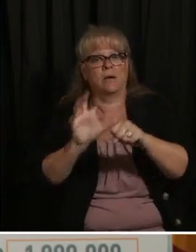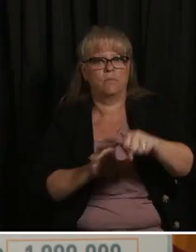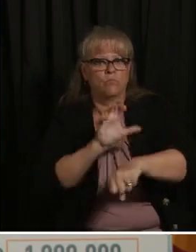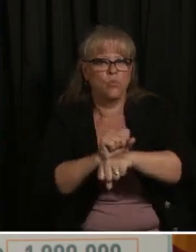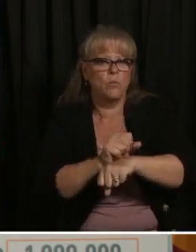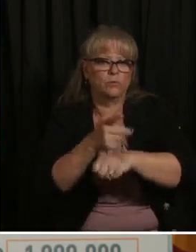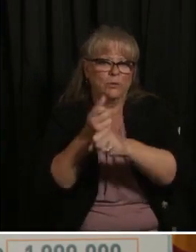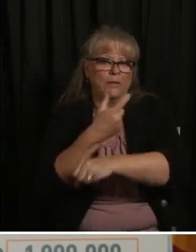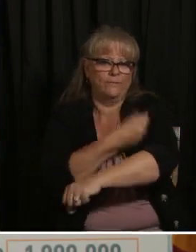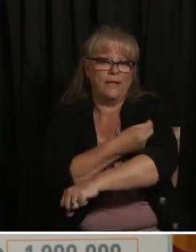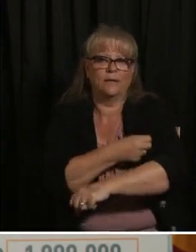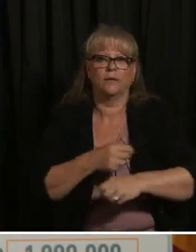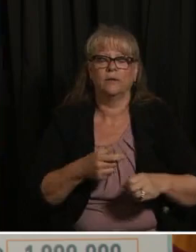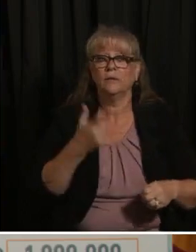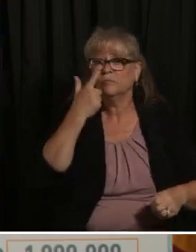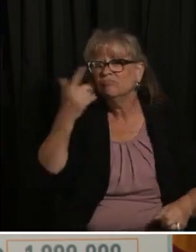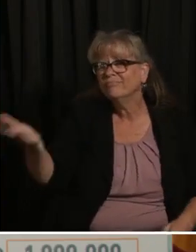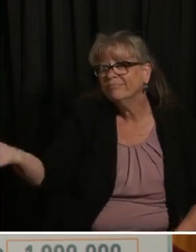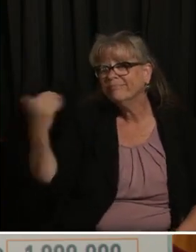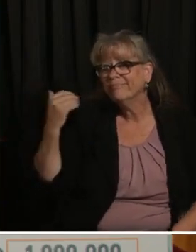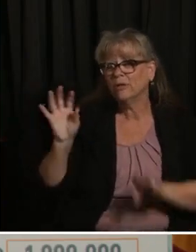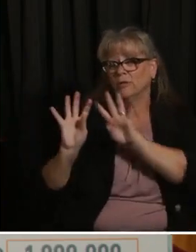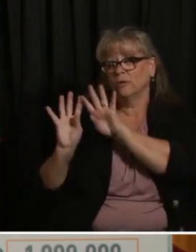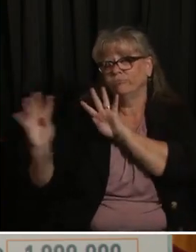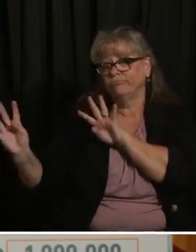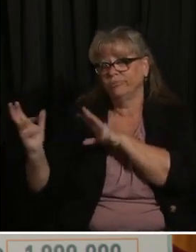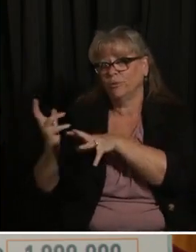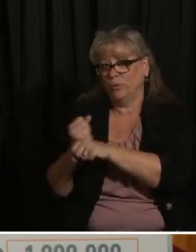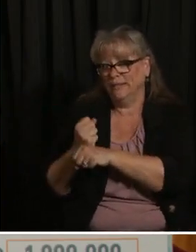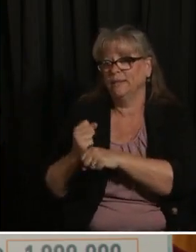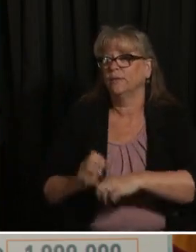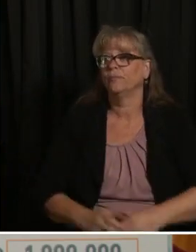and the scholarship winners and i are happy to take questions